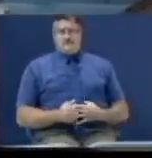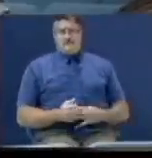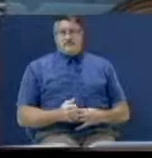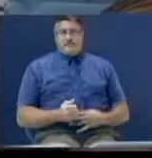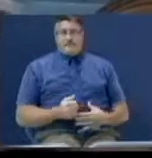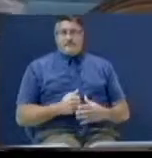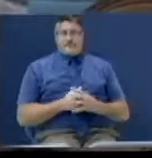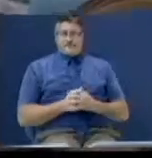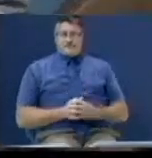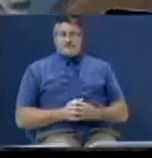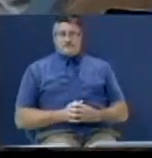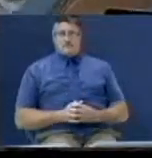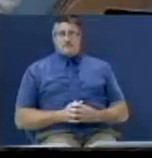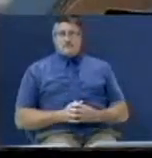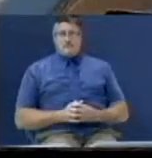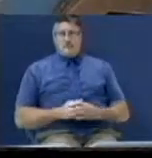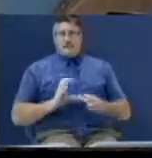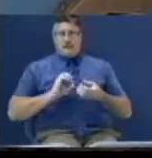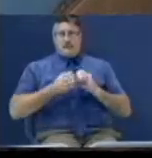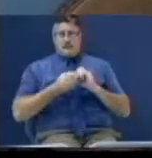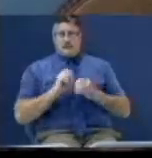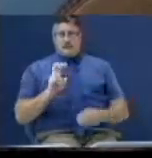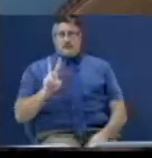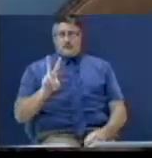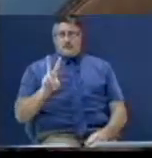Whoo. Number two.